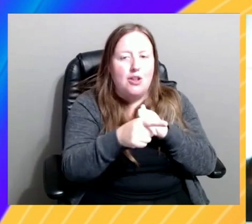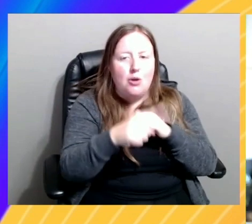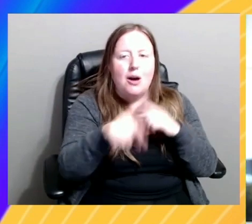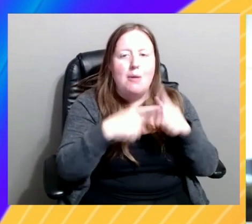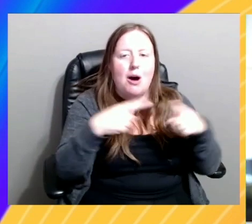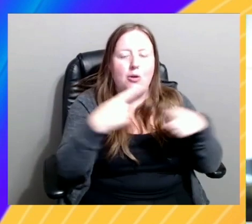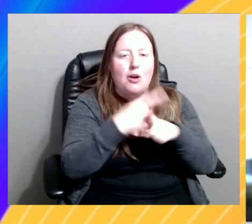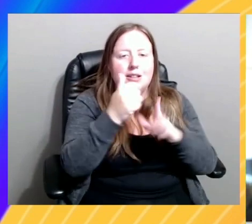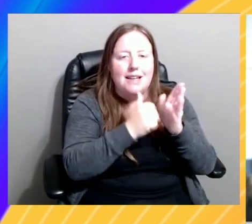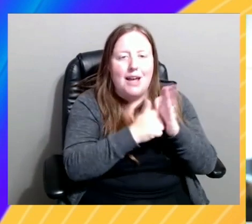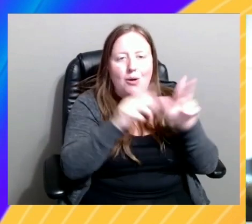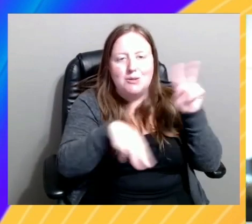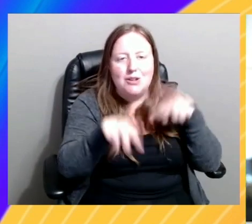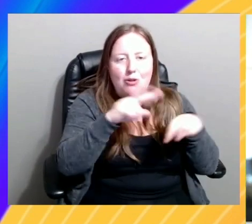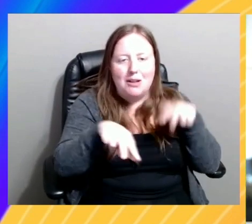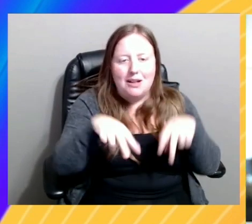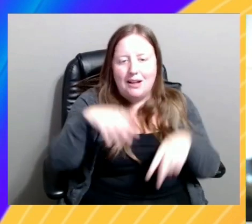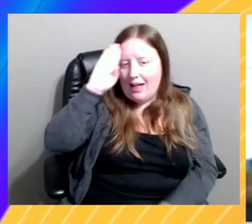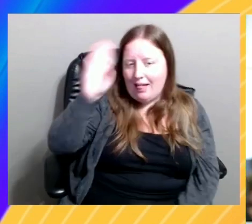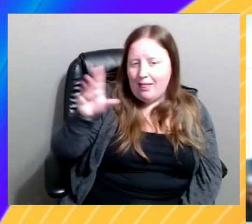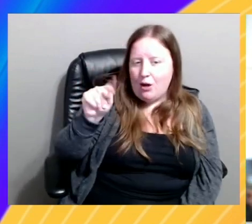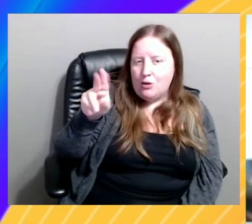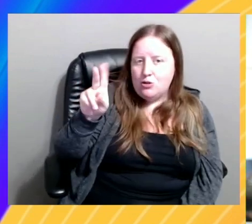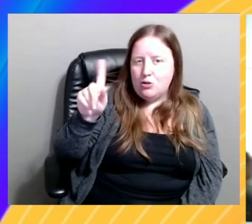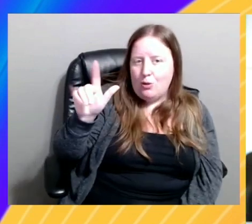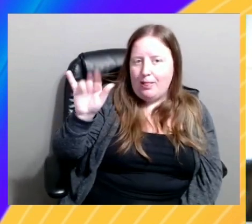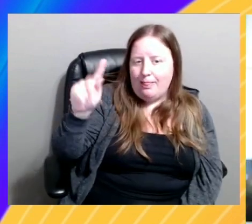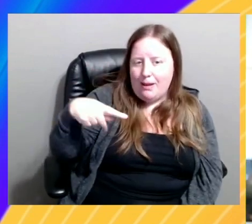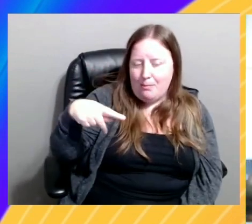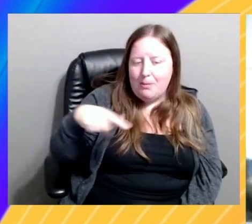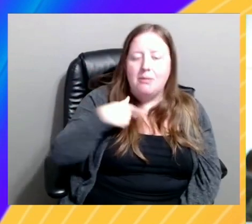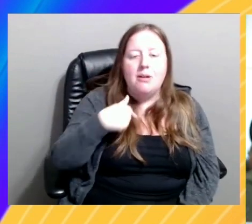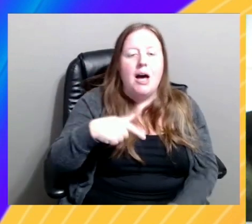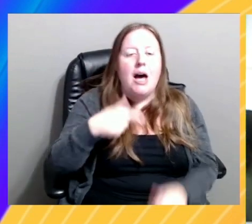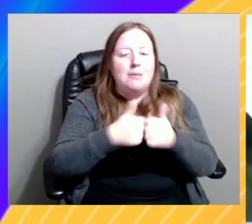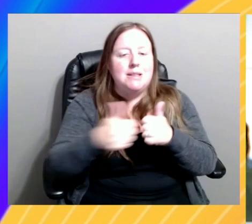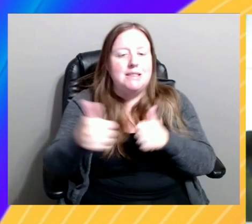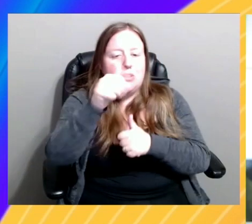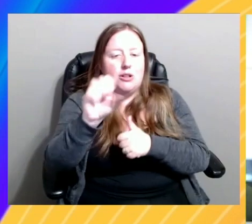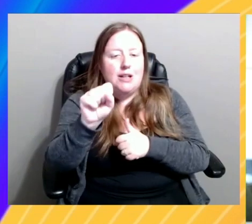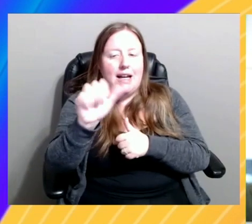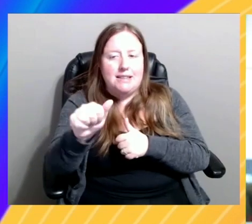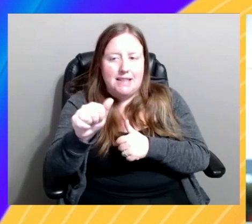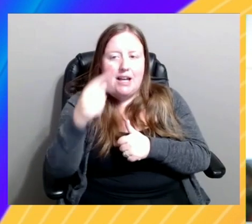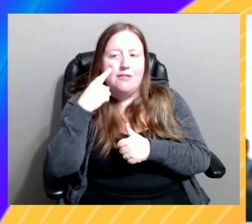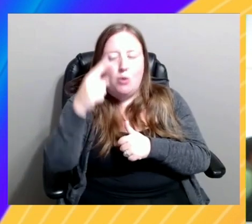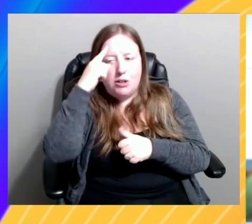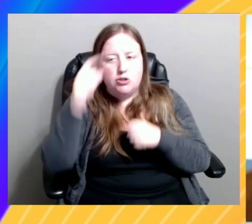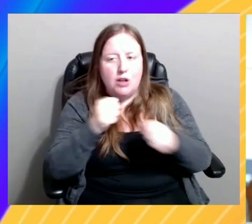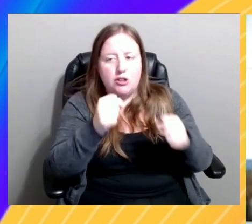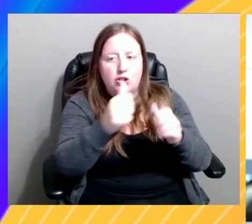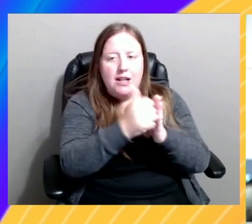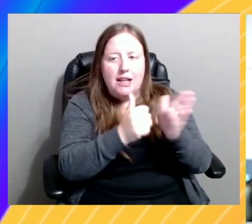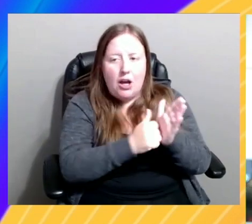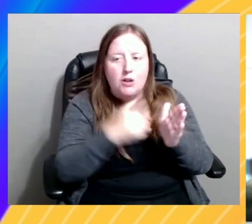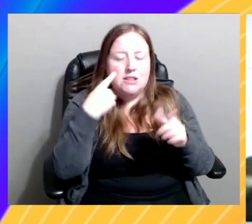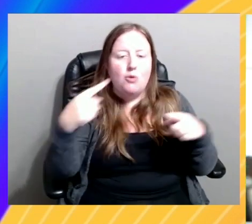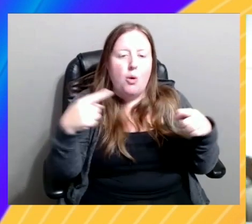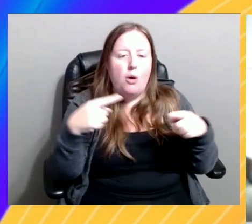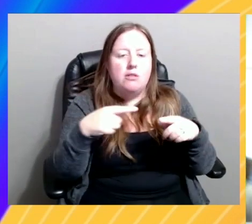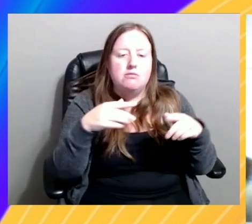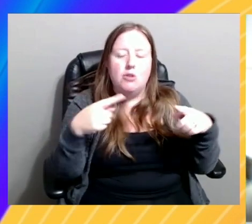Tulip? Hey, I'm Tulip Gupta. I'm a Senior Solutions Architect with the Strategic Accounts, and I'm here to talk about cross-account observability as well.